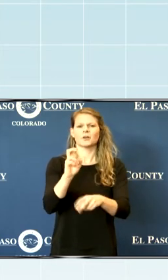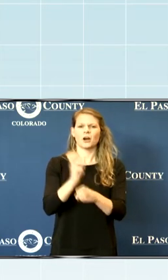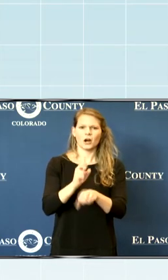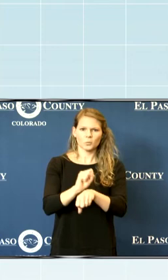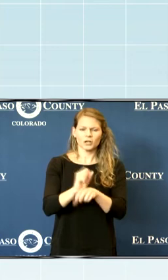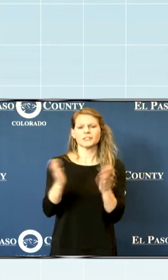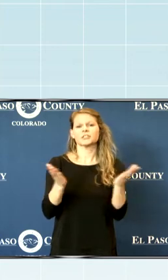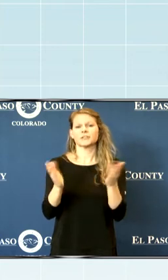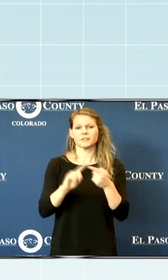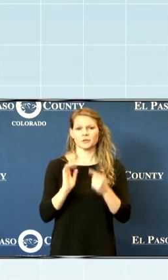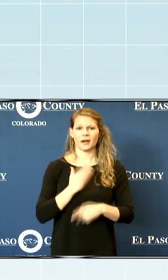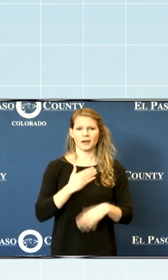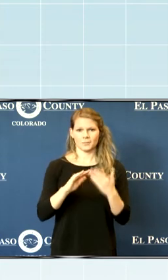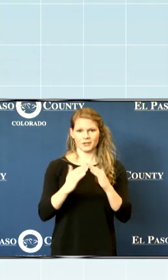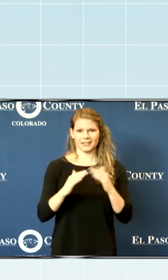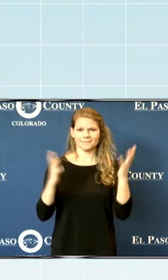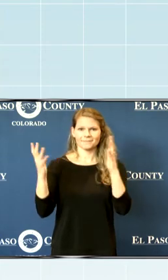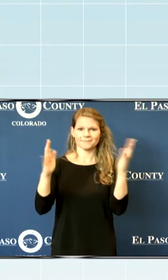service to our community.